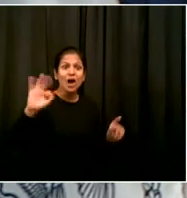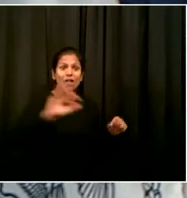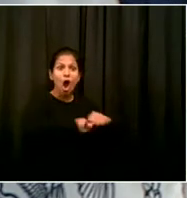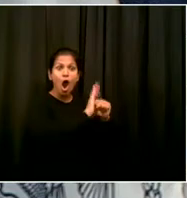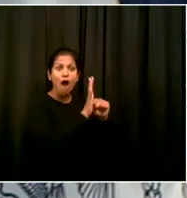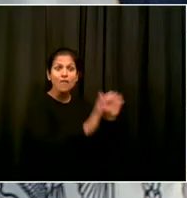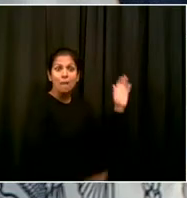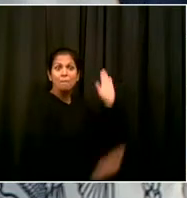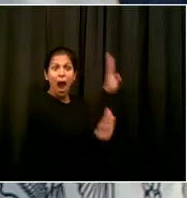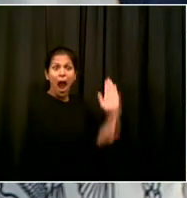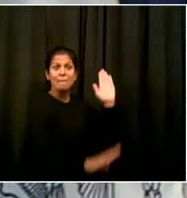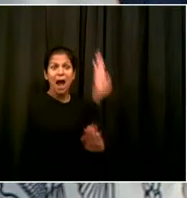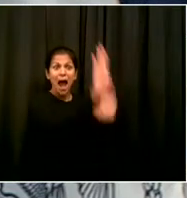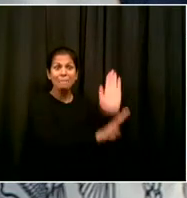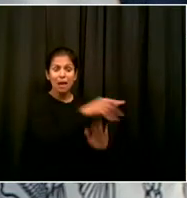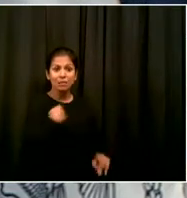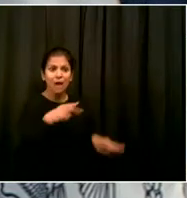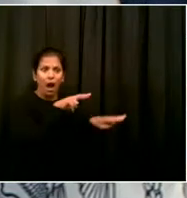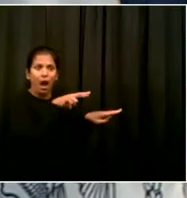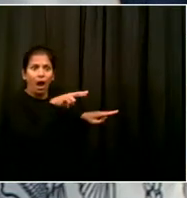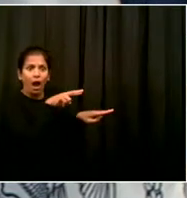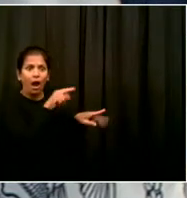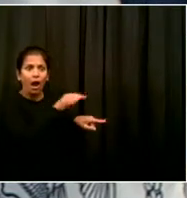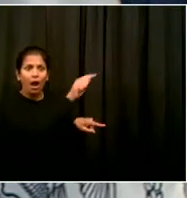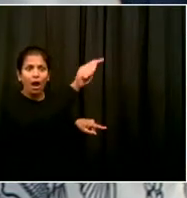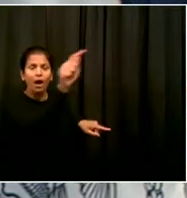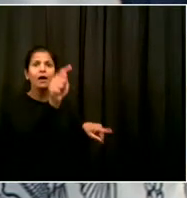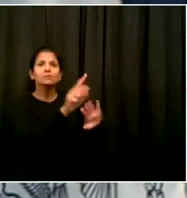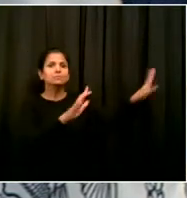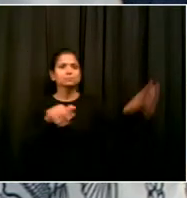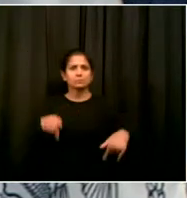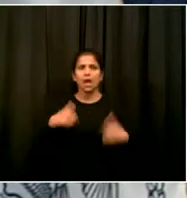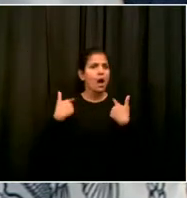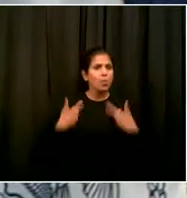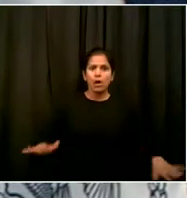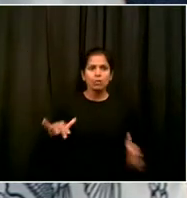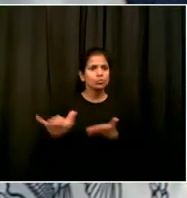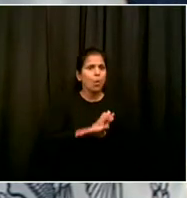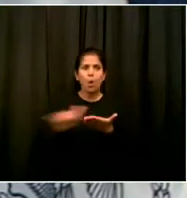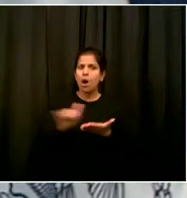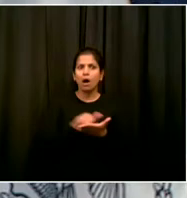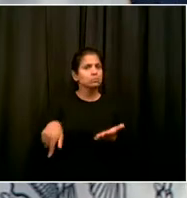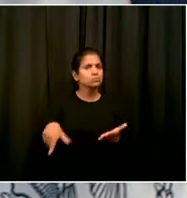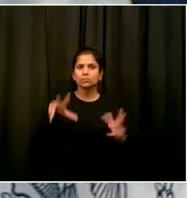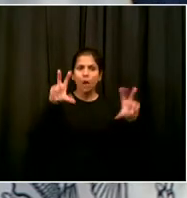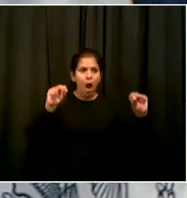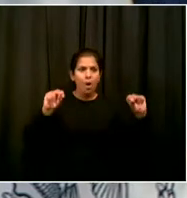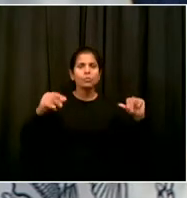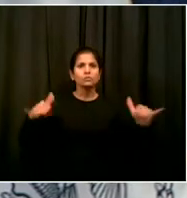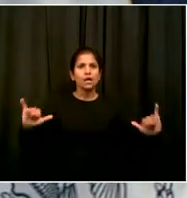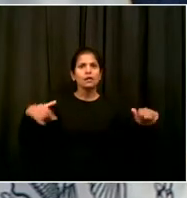aware of, and I know the state feels the same way, is we cannot allow a second wave in New York City.